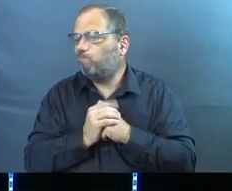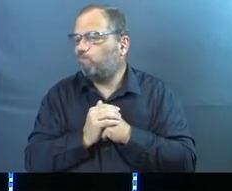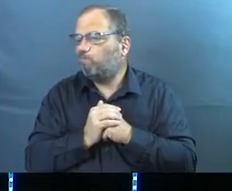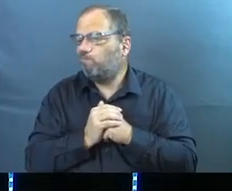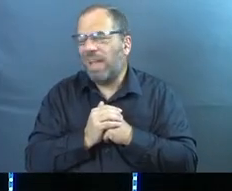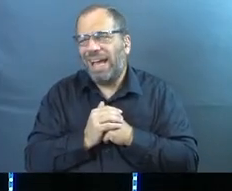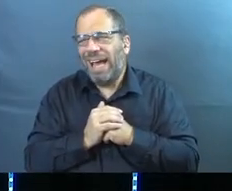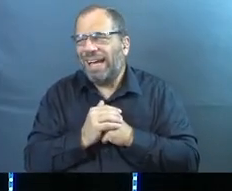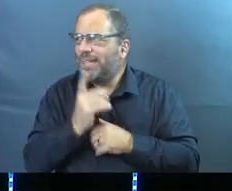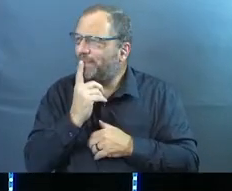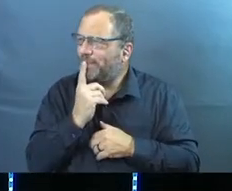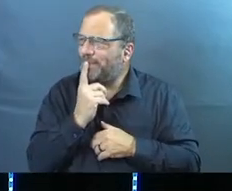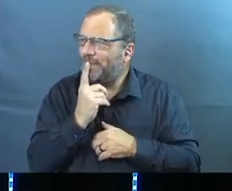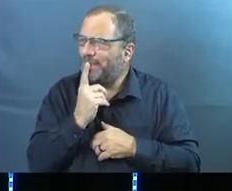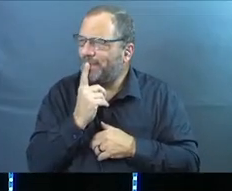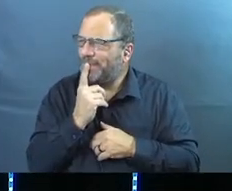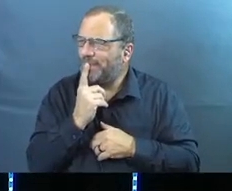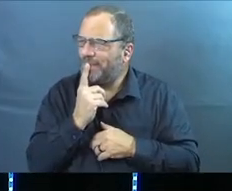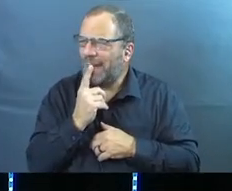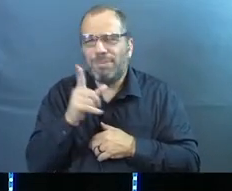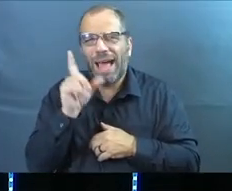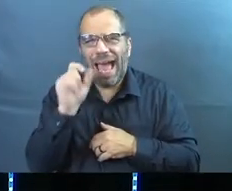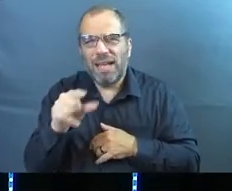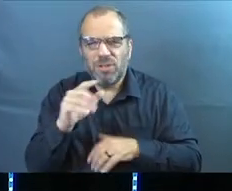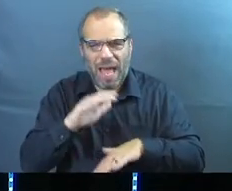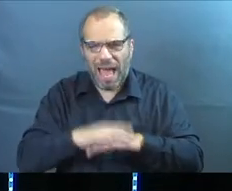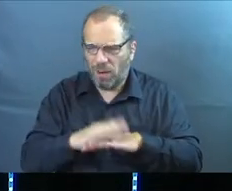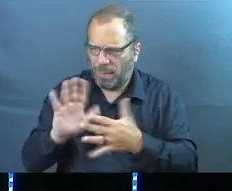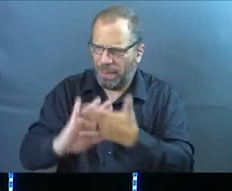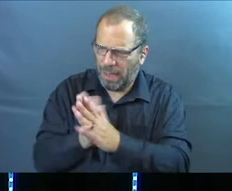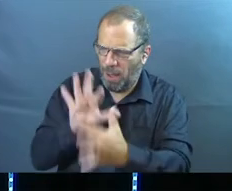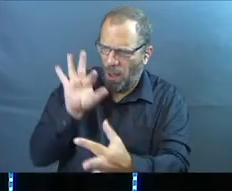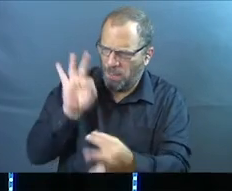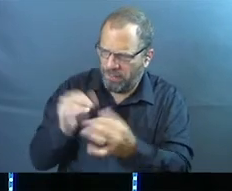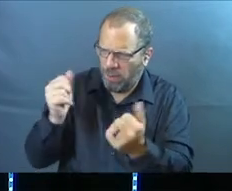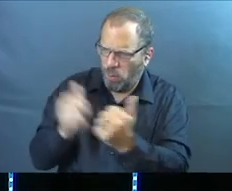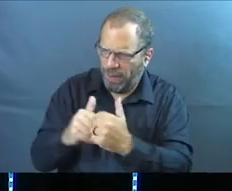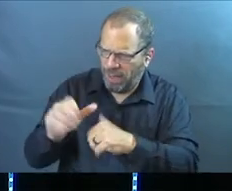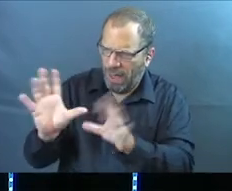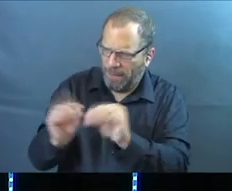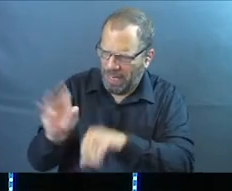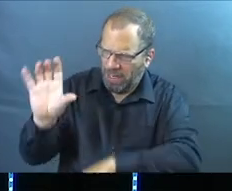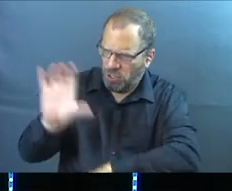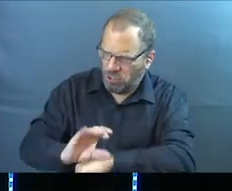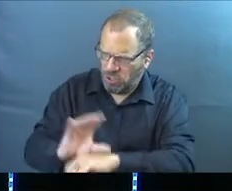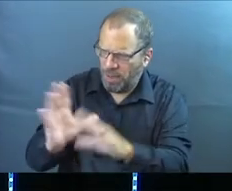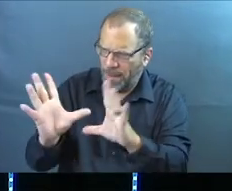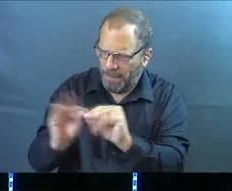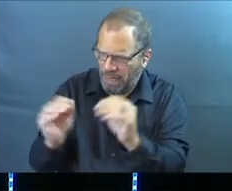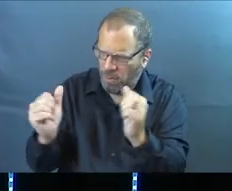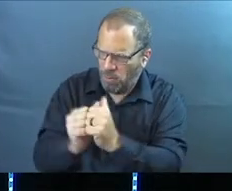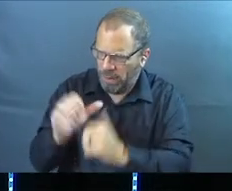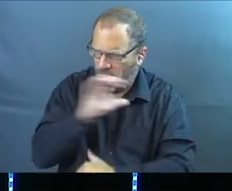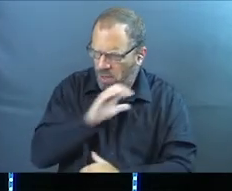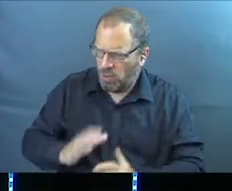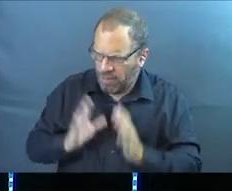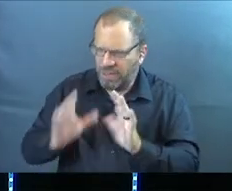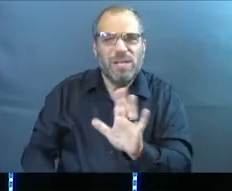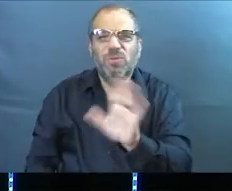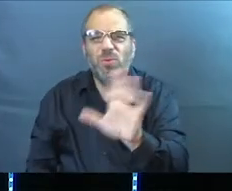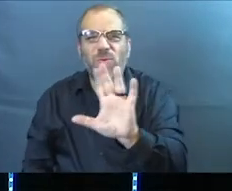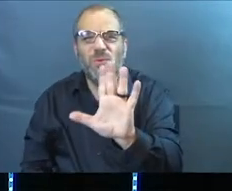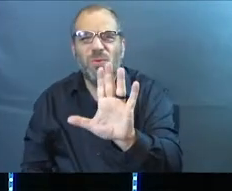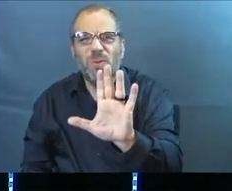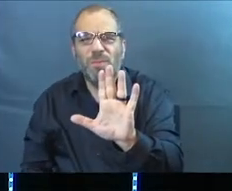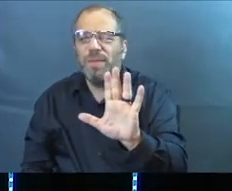It's not a question of how do I get perfect about the ecclesia? How do I get perfect about my church involvement right away? I'm not looking at that.